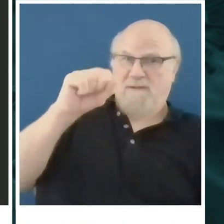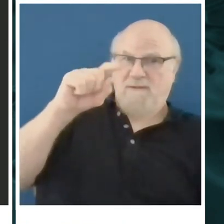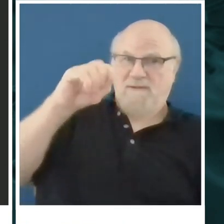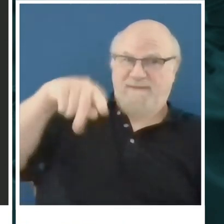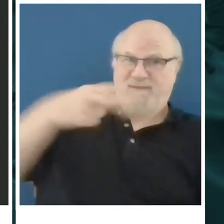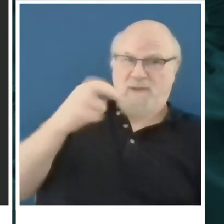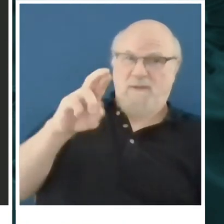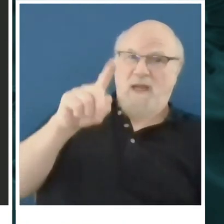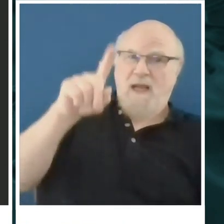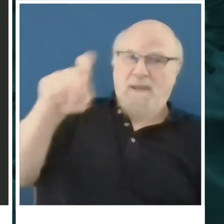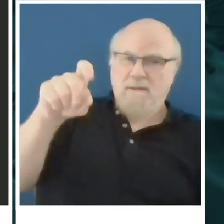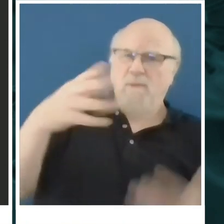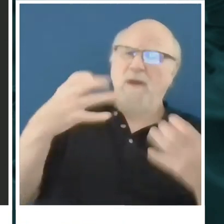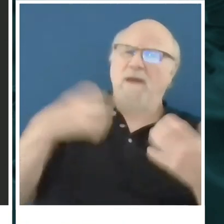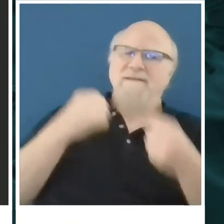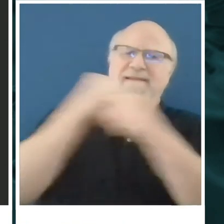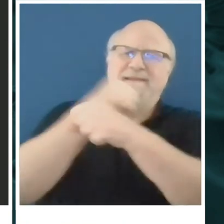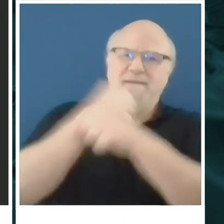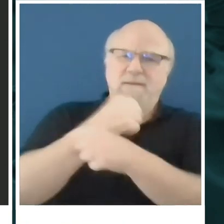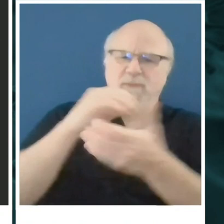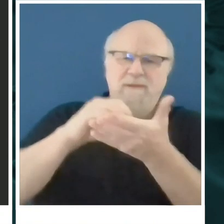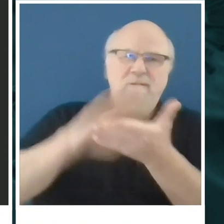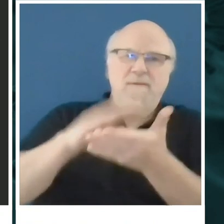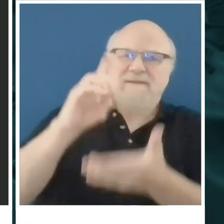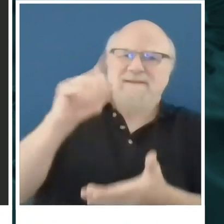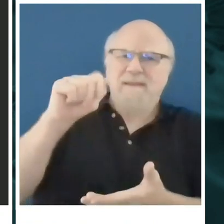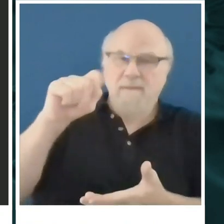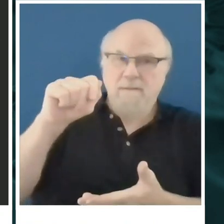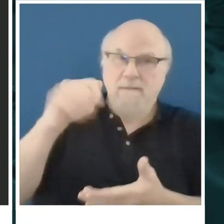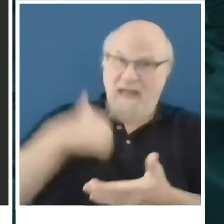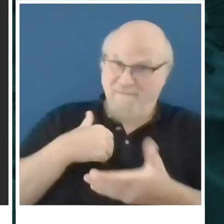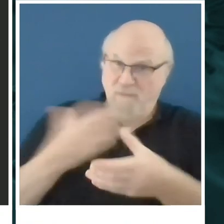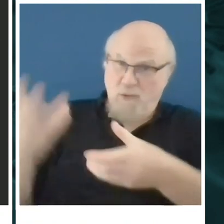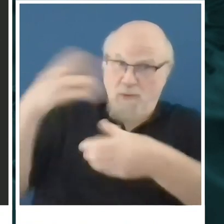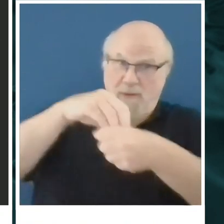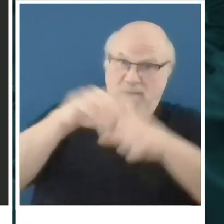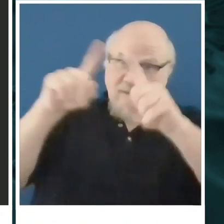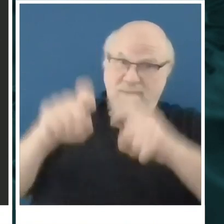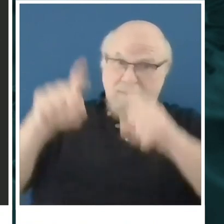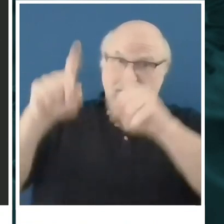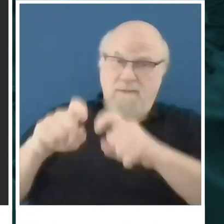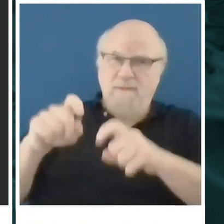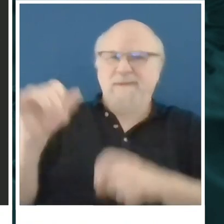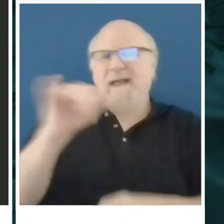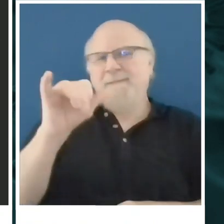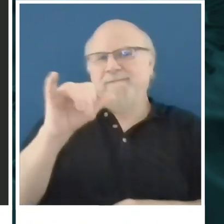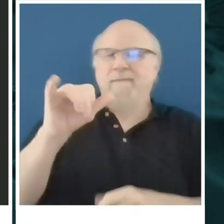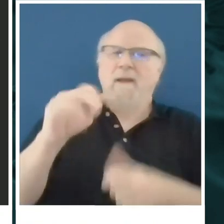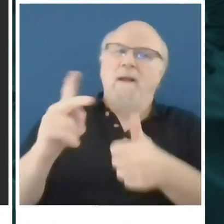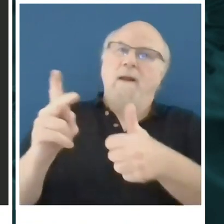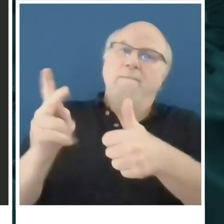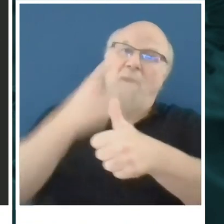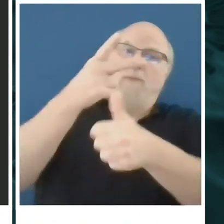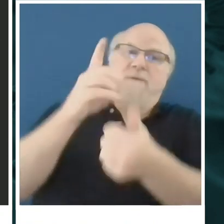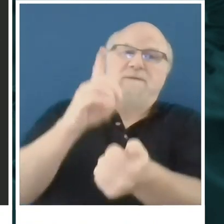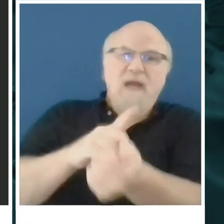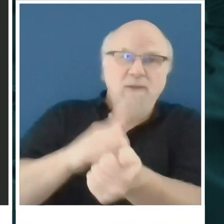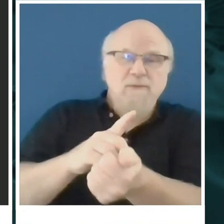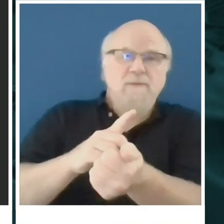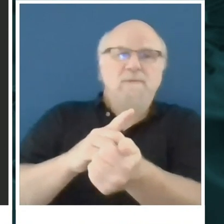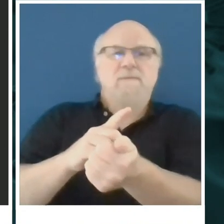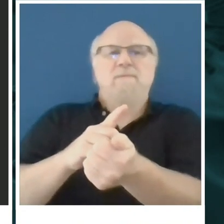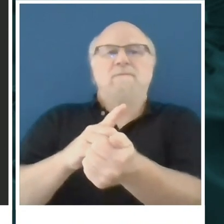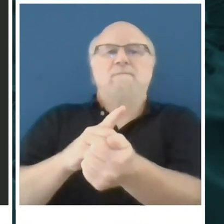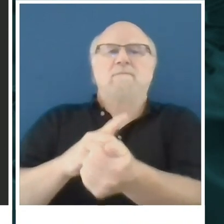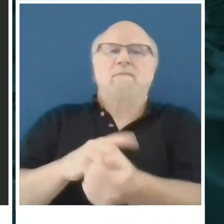in the press conference, does that include testing from private or primary care doctors outside of the two government